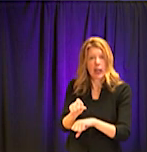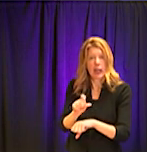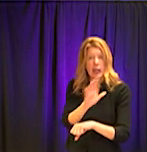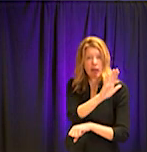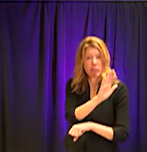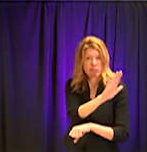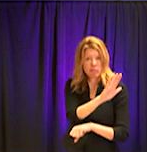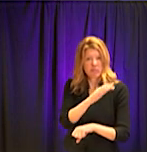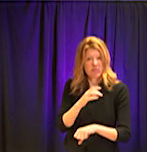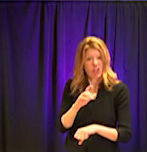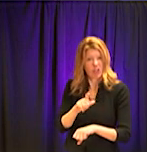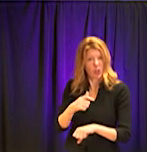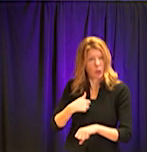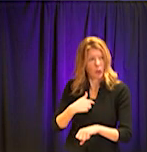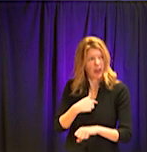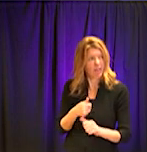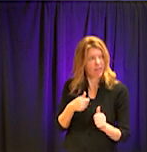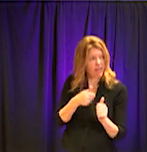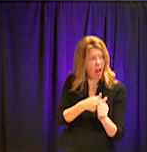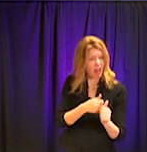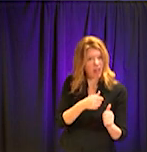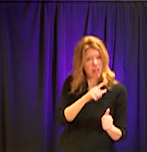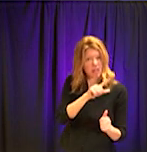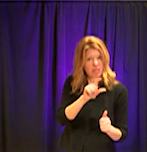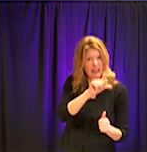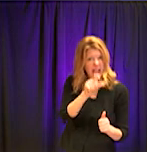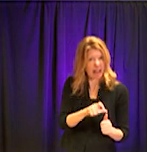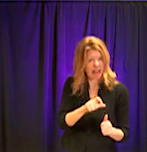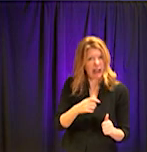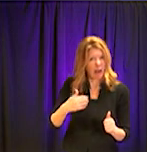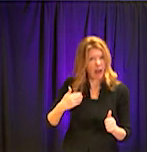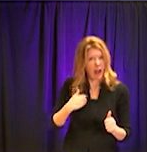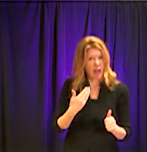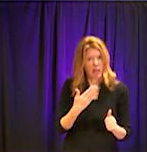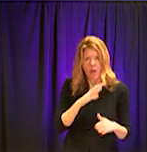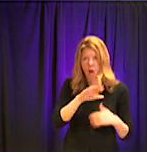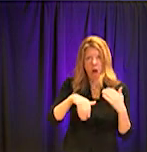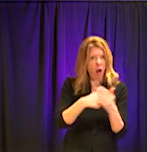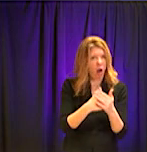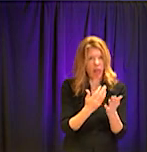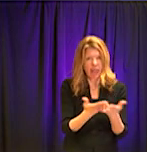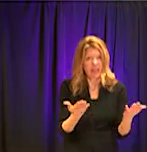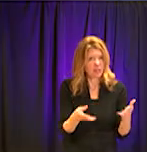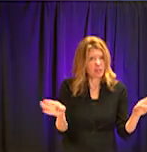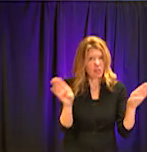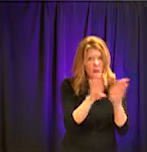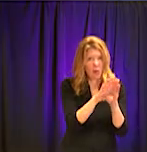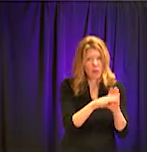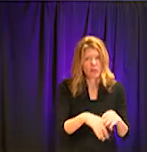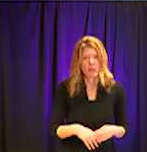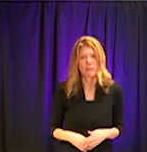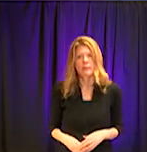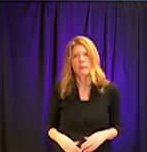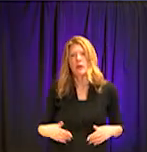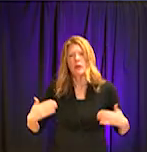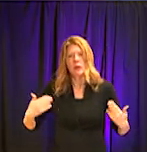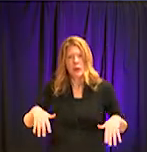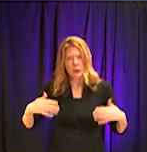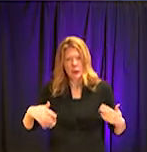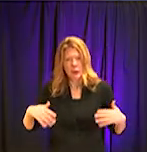Georgia do, be more aggressive and try to, you know, really, really get ahead of the curve on this? I think a